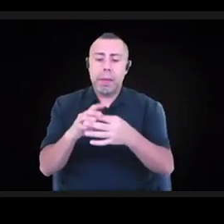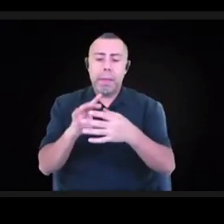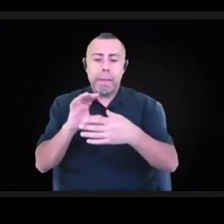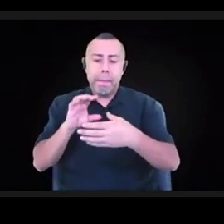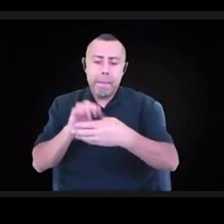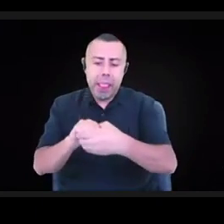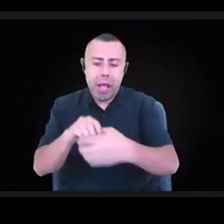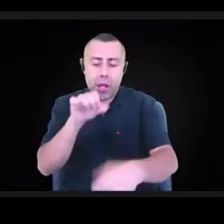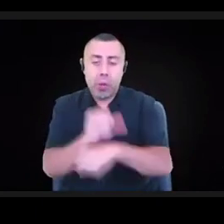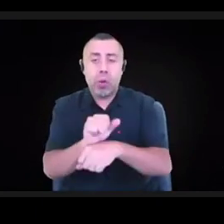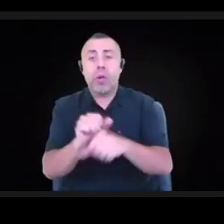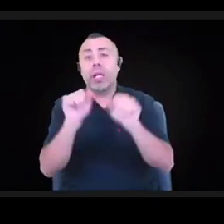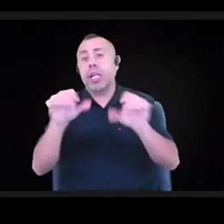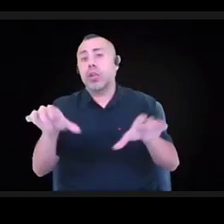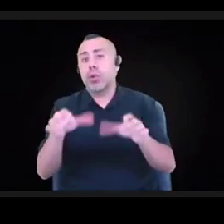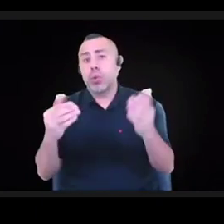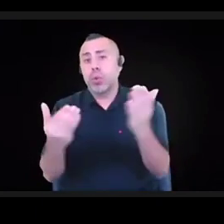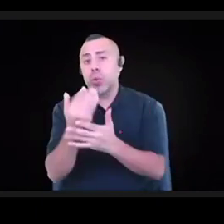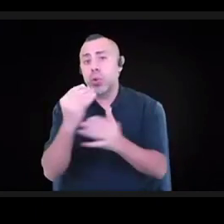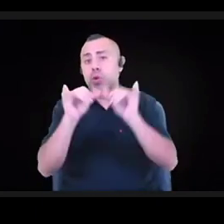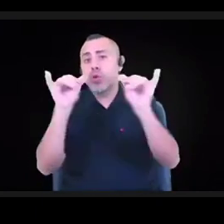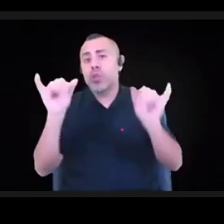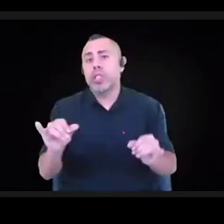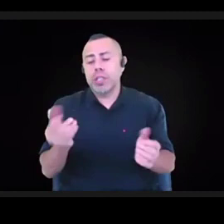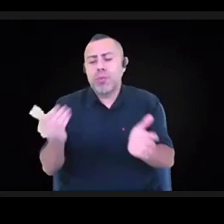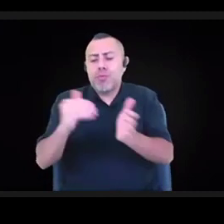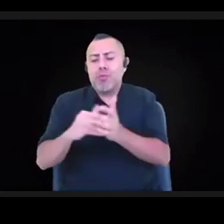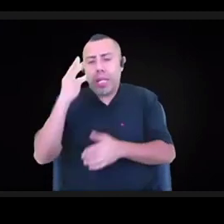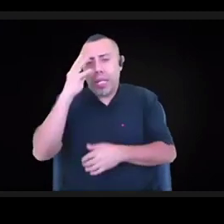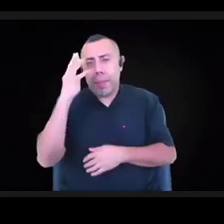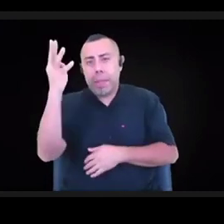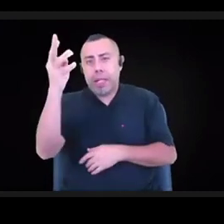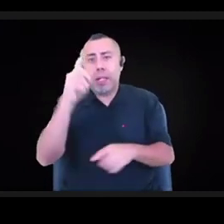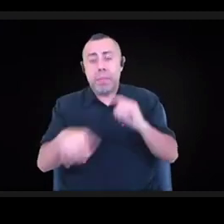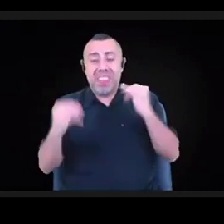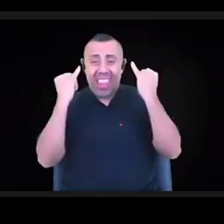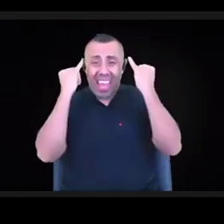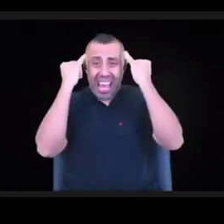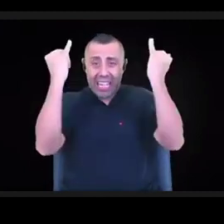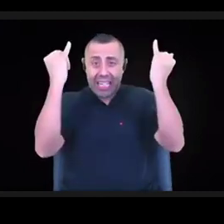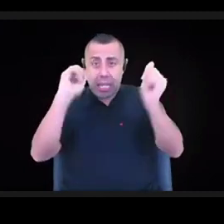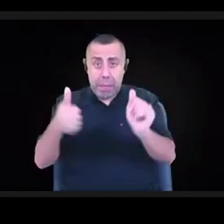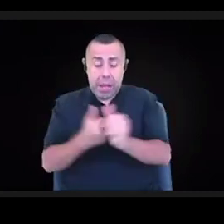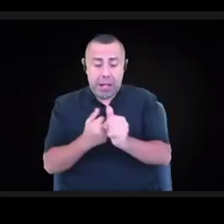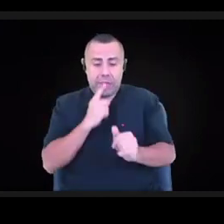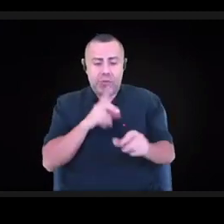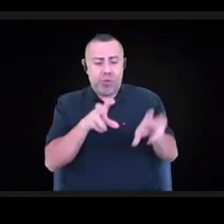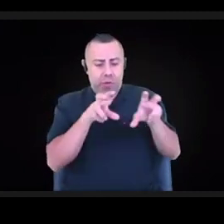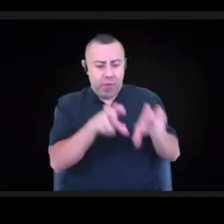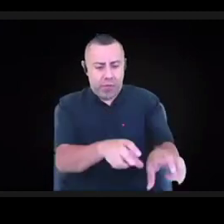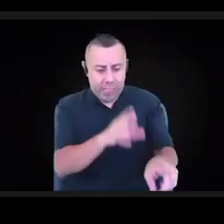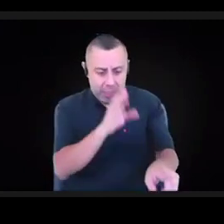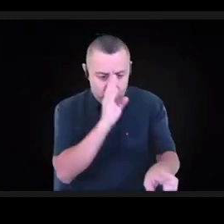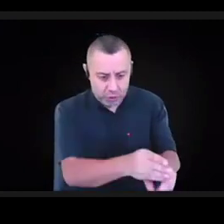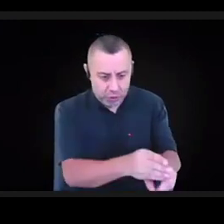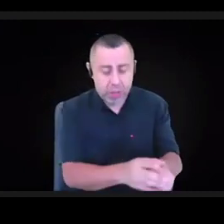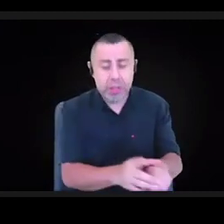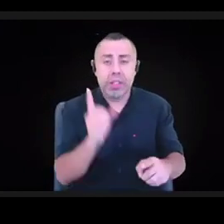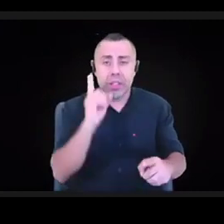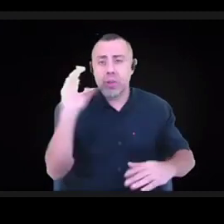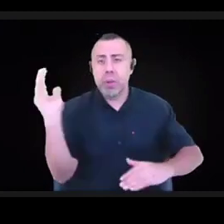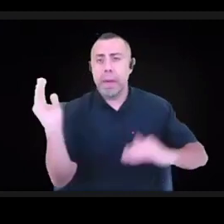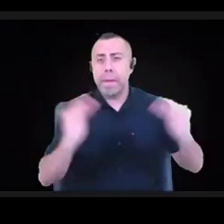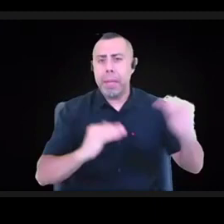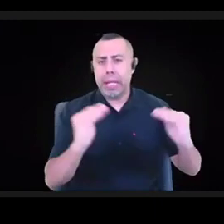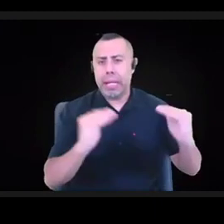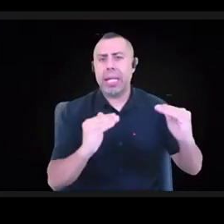reimagination. But the idea is to invest in them directly, both to mitigate the economic harm that was done to